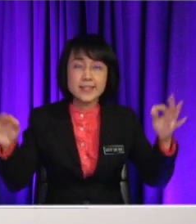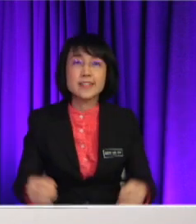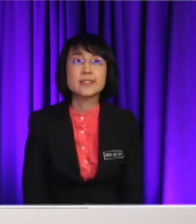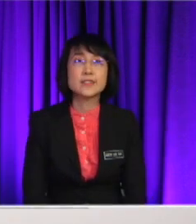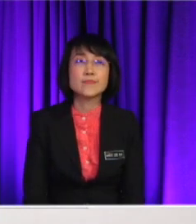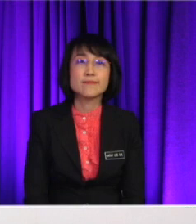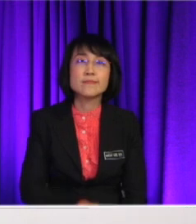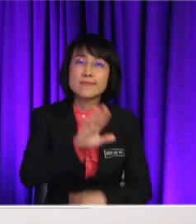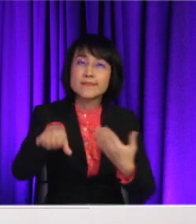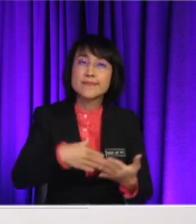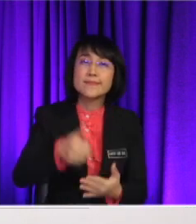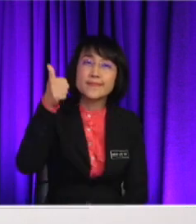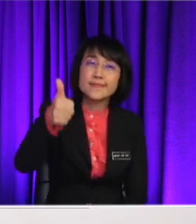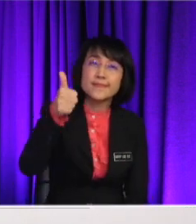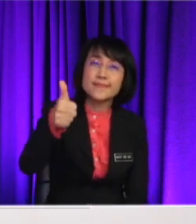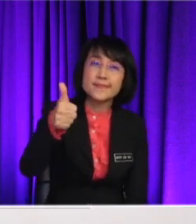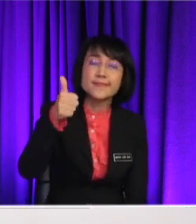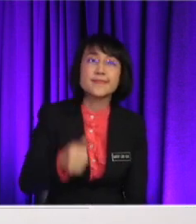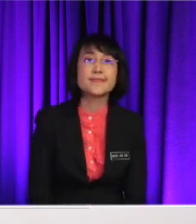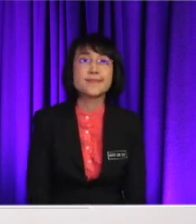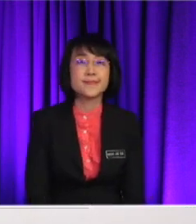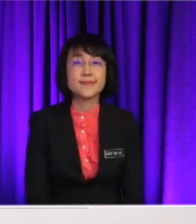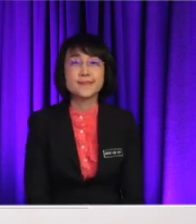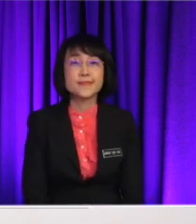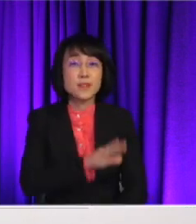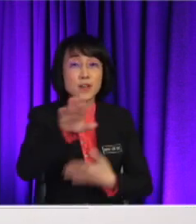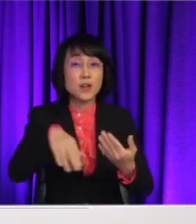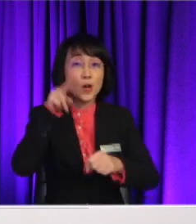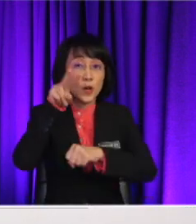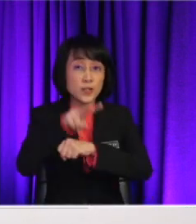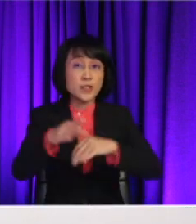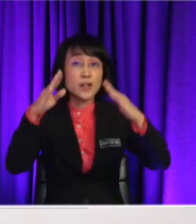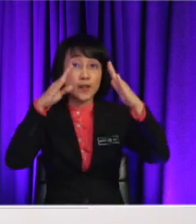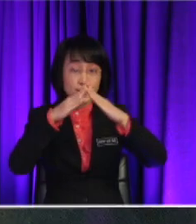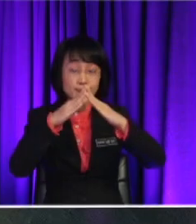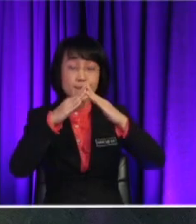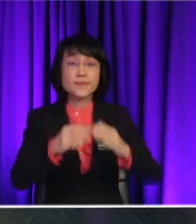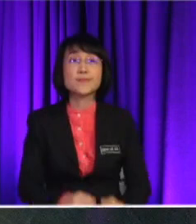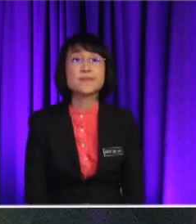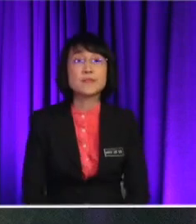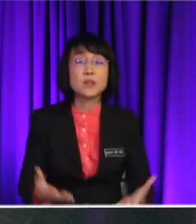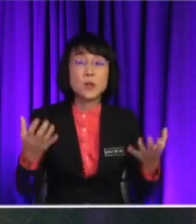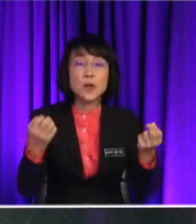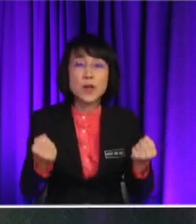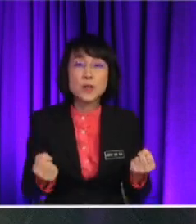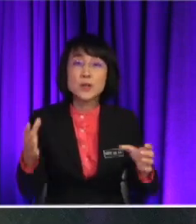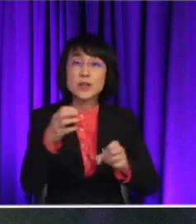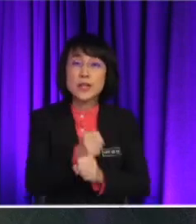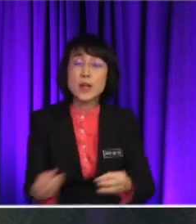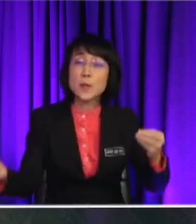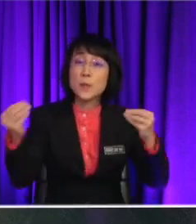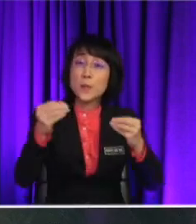right. Well done, everyone. And for those of you who are watching at home or who are currently online and you'd like to get some enhancement